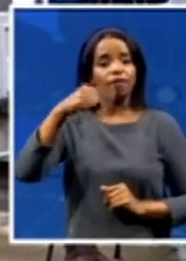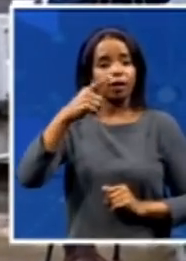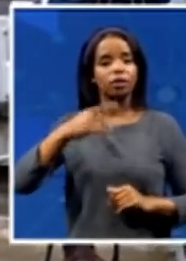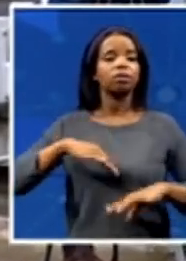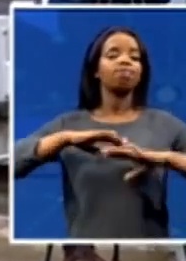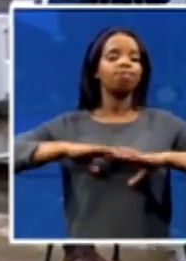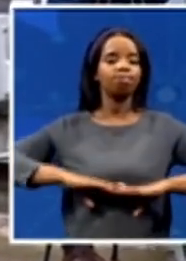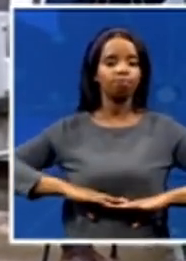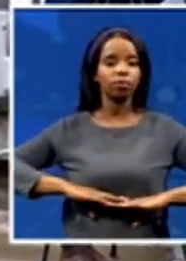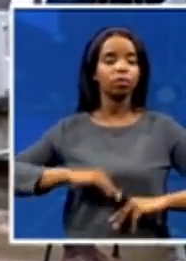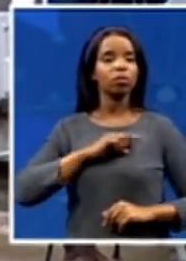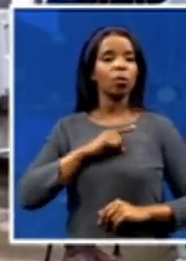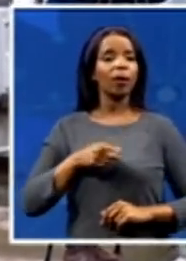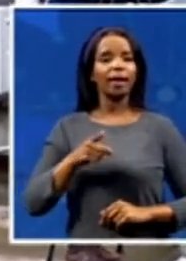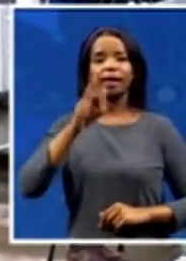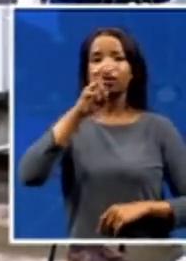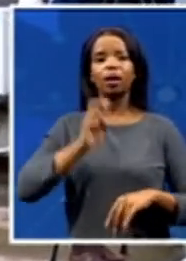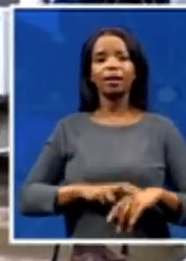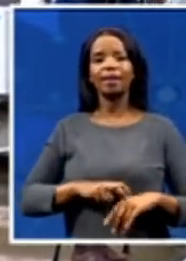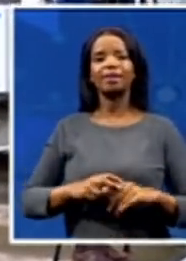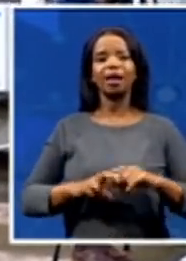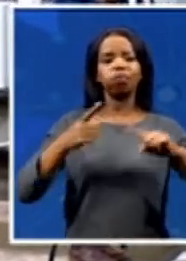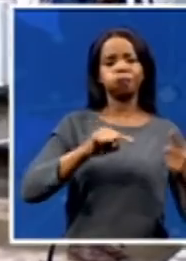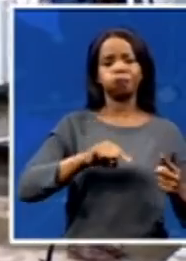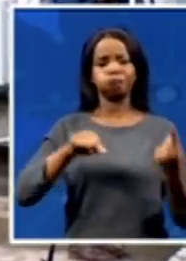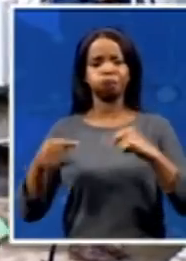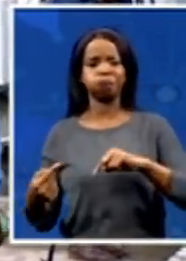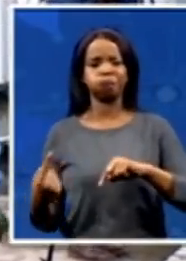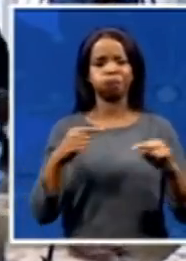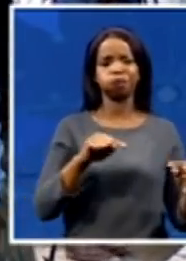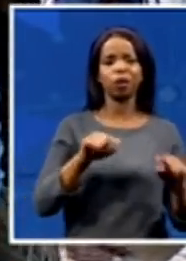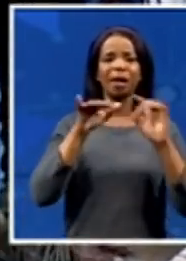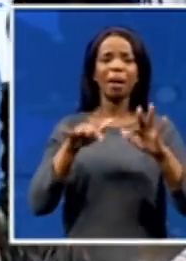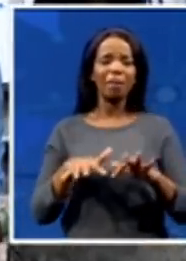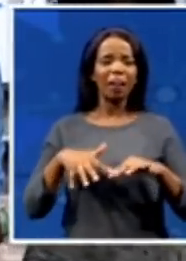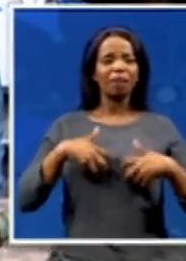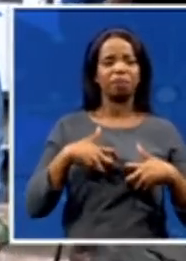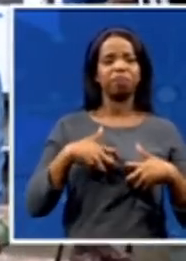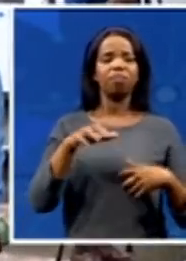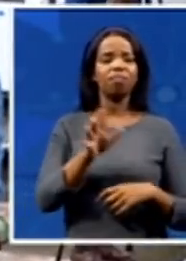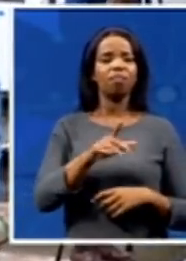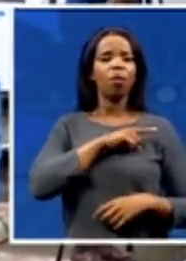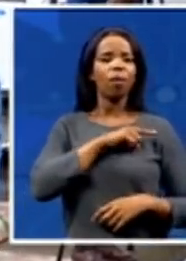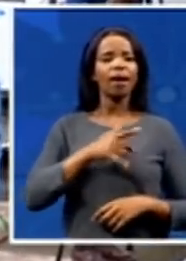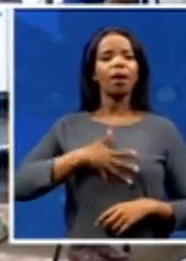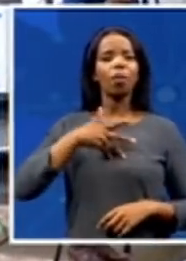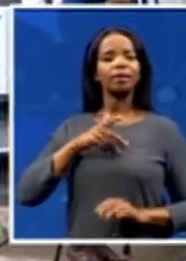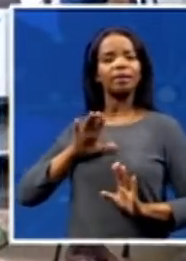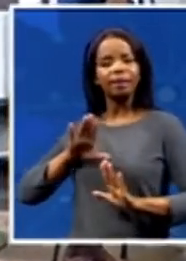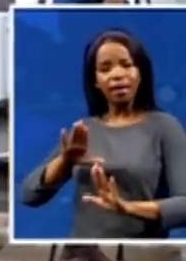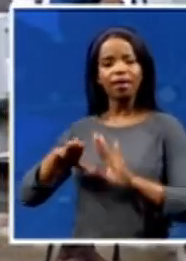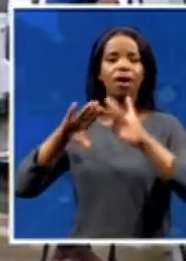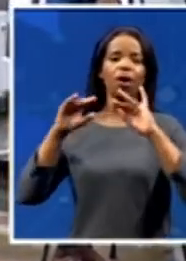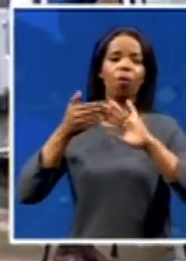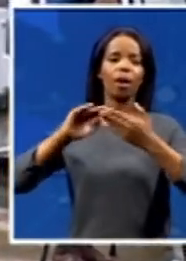This does not require people who are grandstanding because they want their organizations to be known that they exist in the community. But all what it needs is